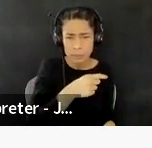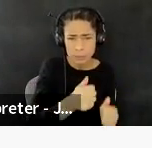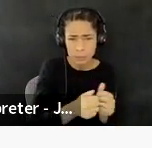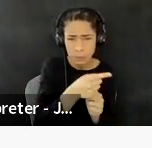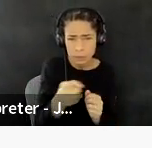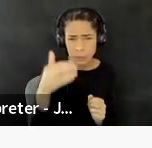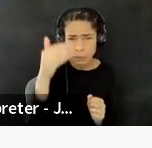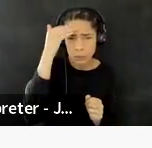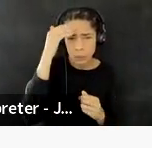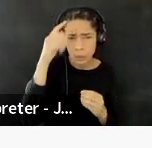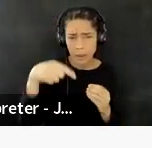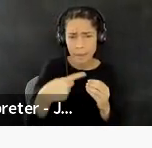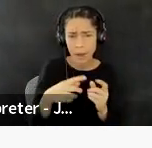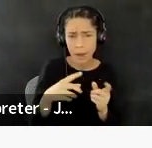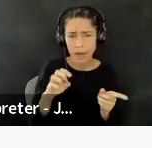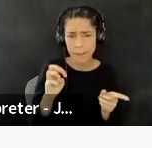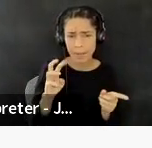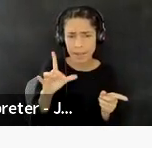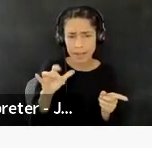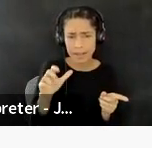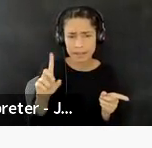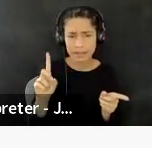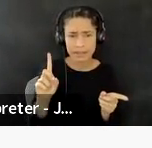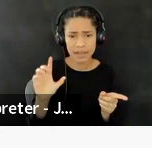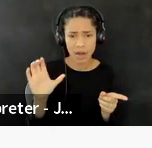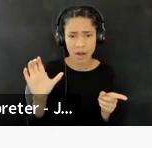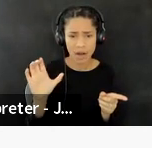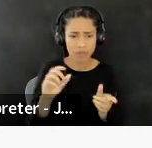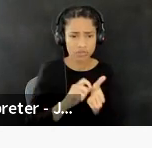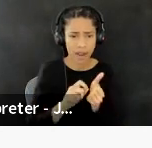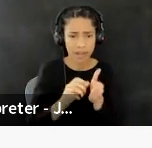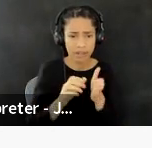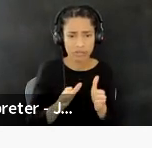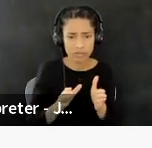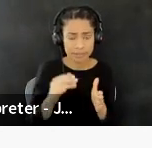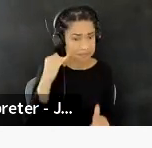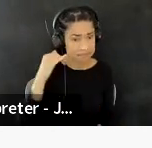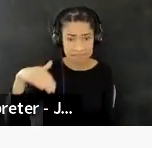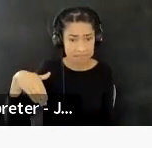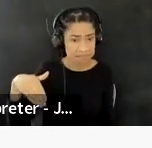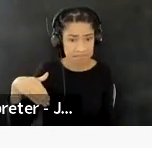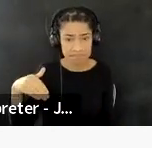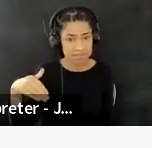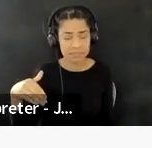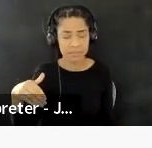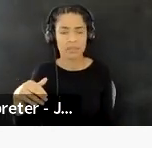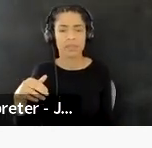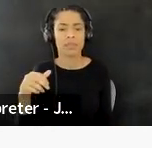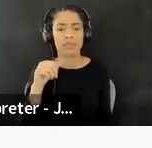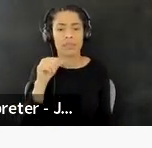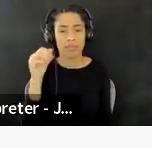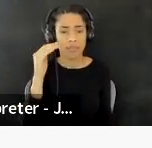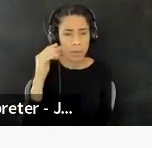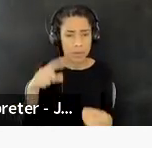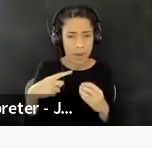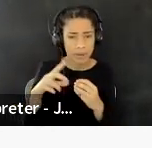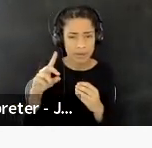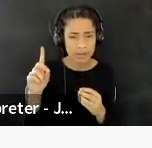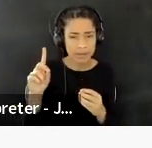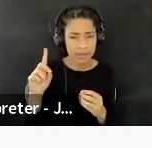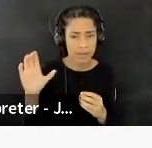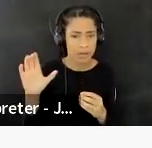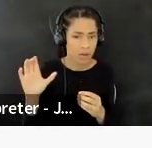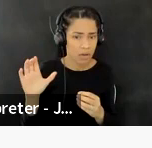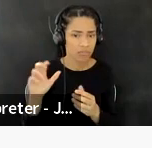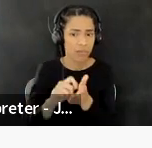with Emily's decol writer. Um, if you've not, if you're not familiar with the decol writer or with a decol